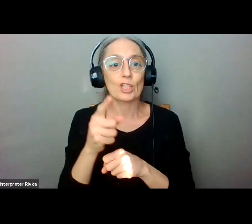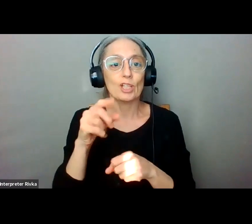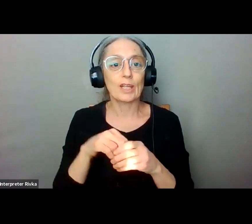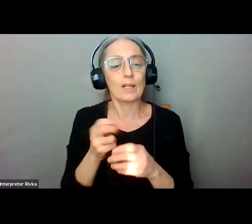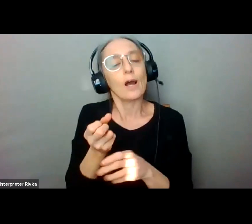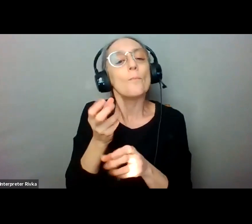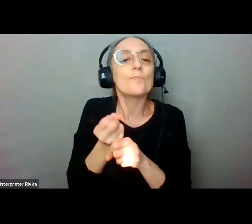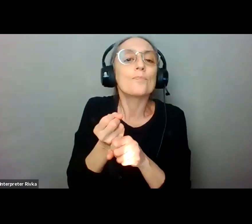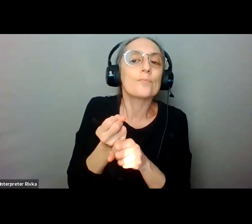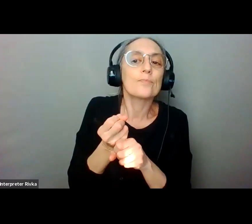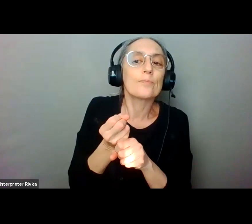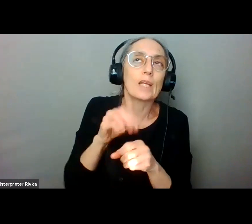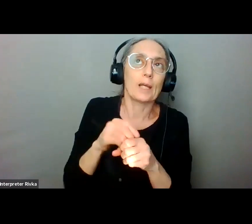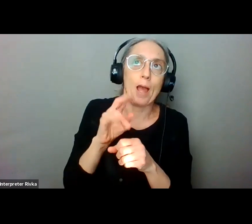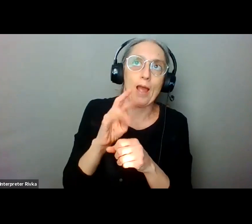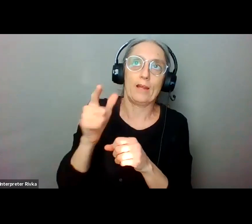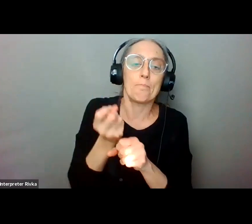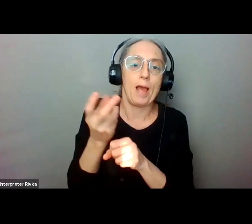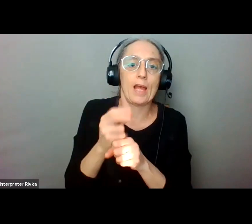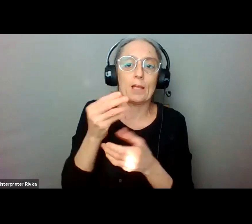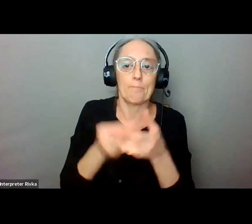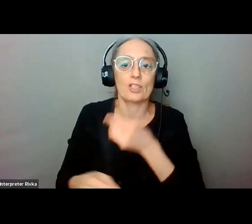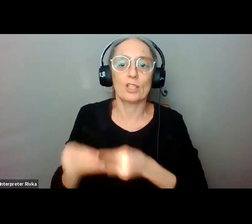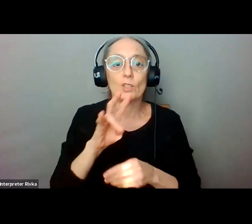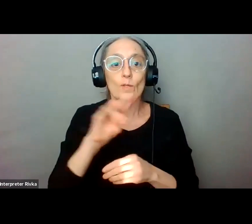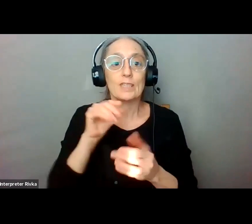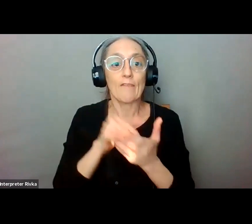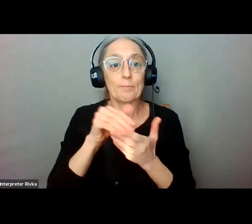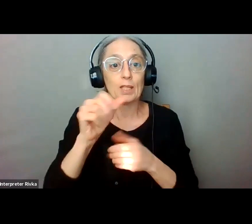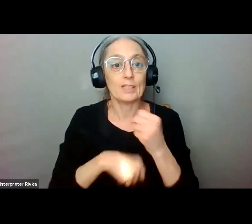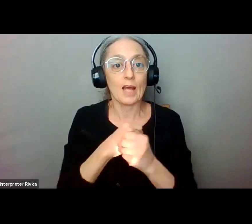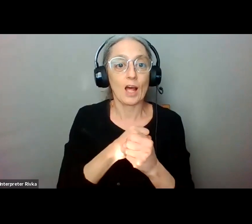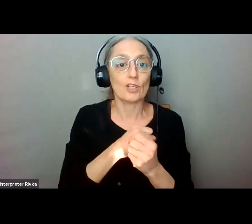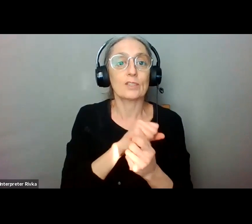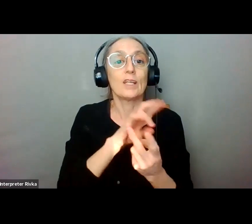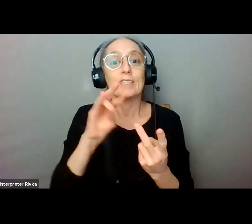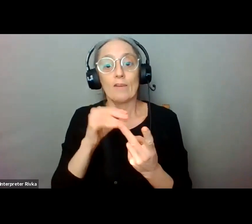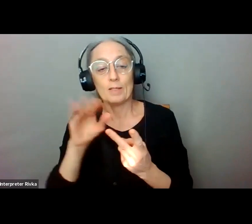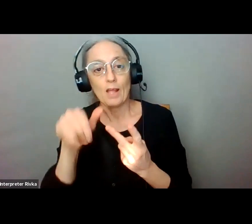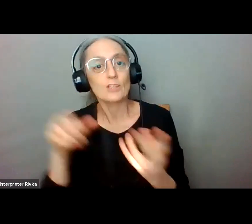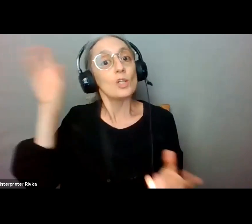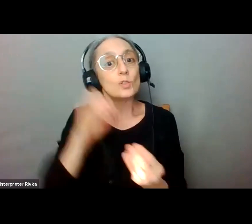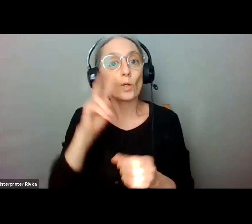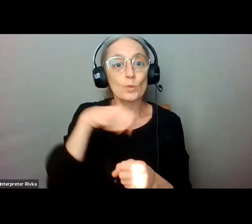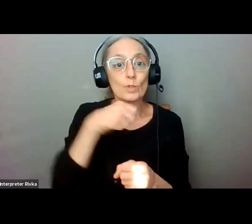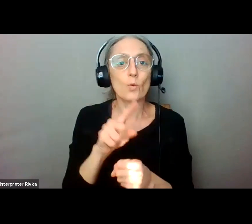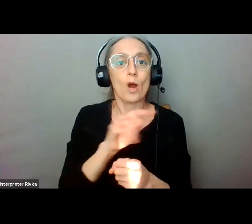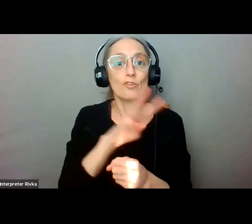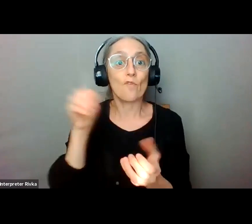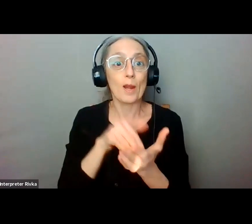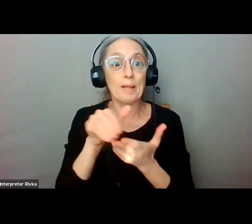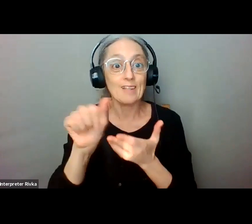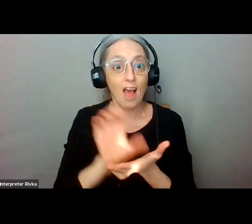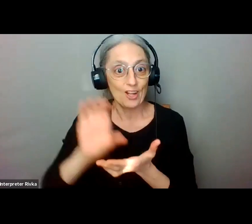budget so that's 70 million dollars each each of two years for 140 million dollars this time around we are now looking at